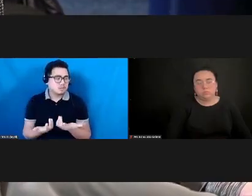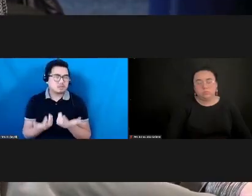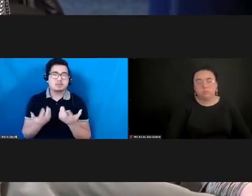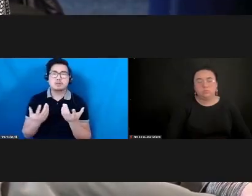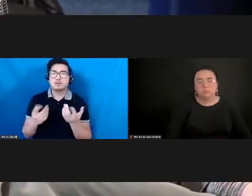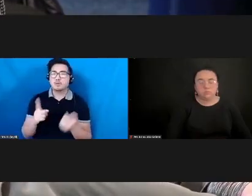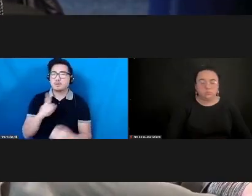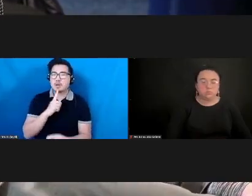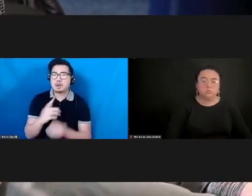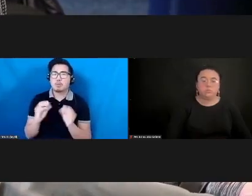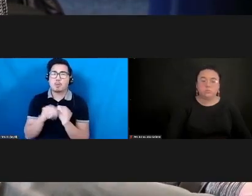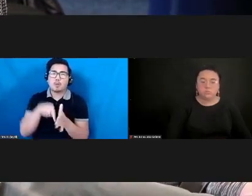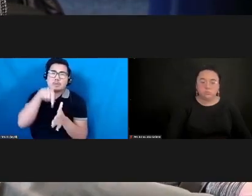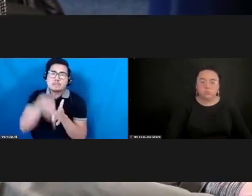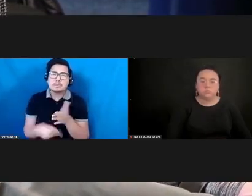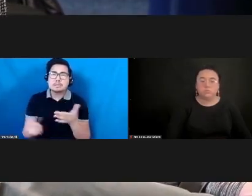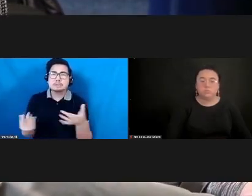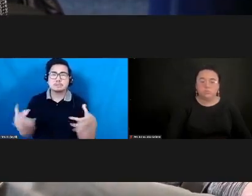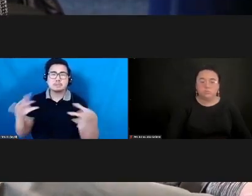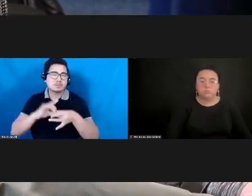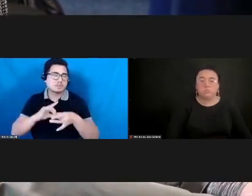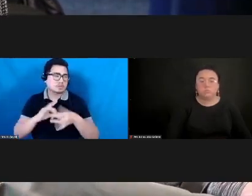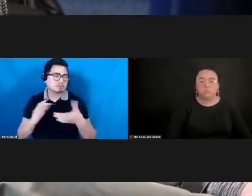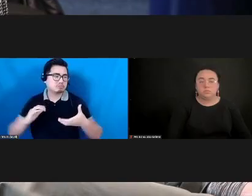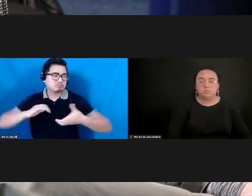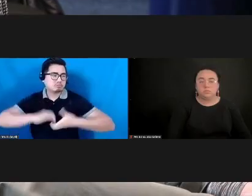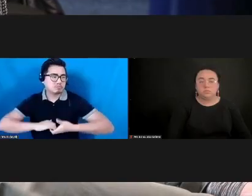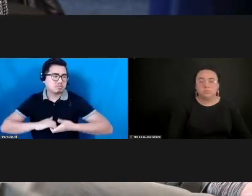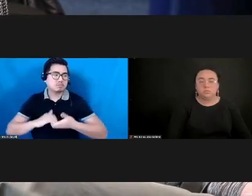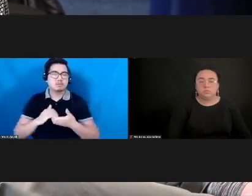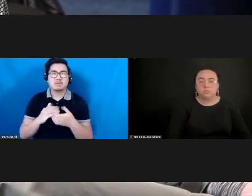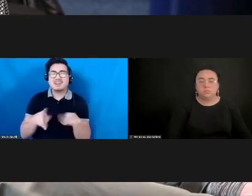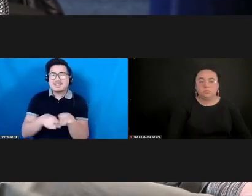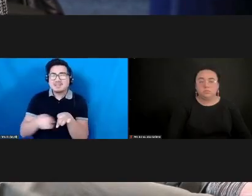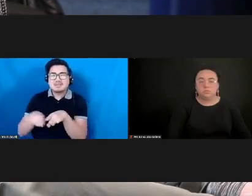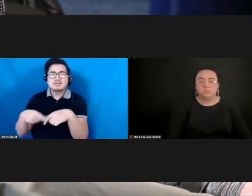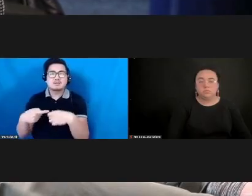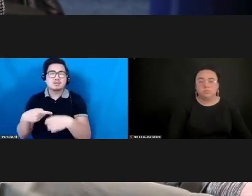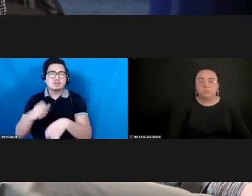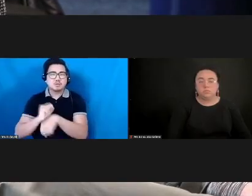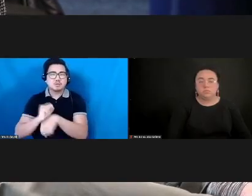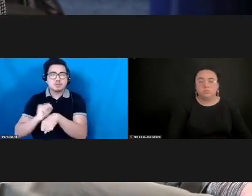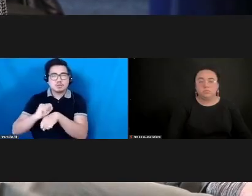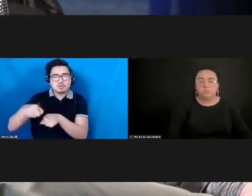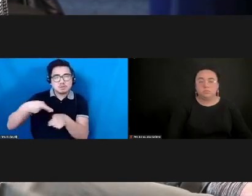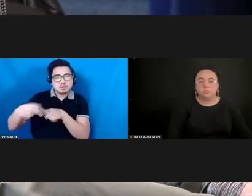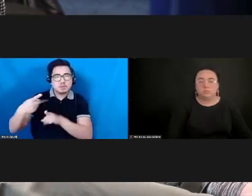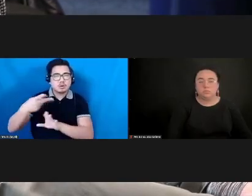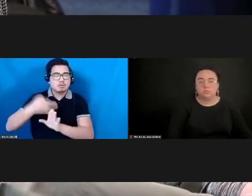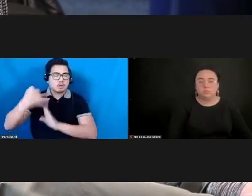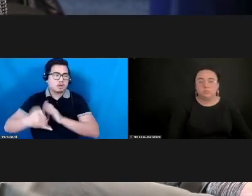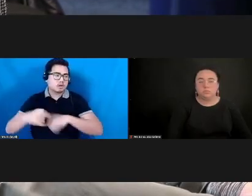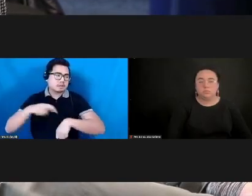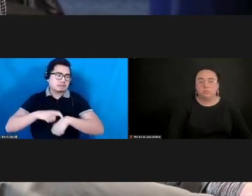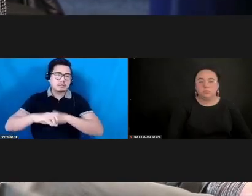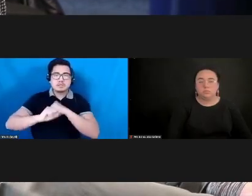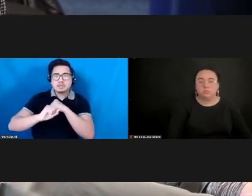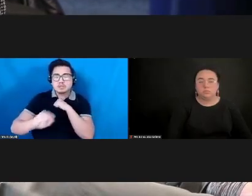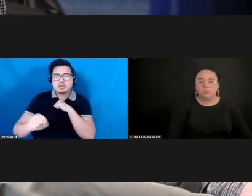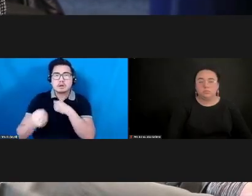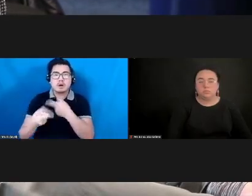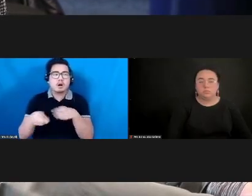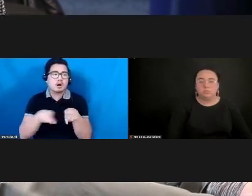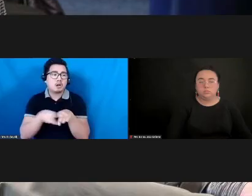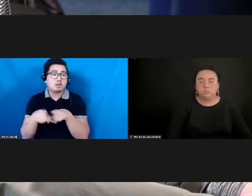engagements and relationships that also reduce the climate impact and maybe the cost of spending all the budget